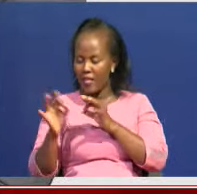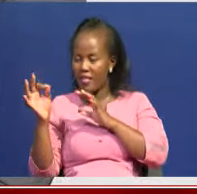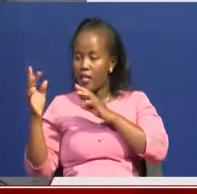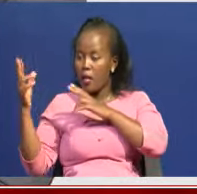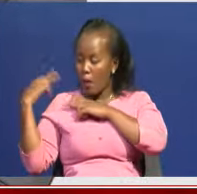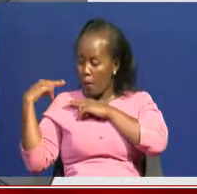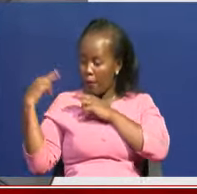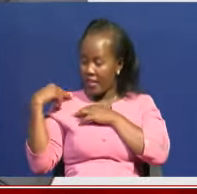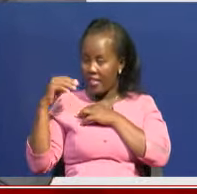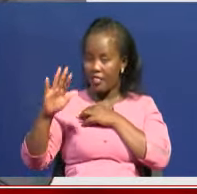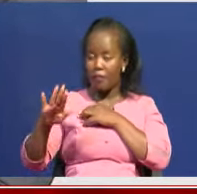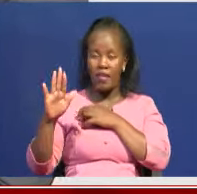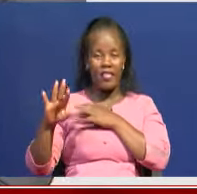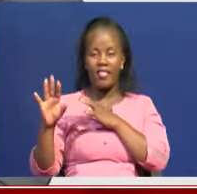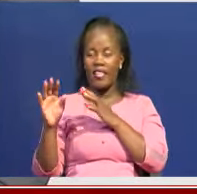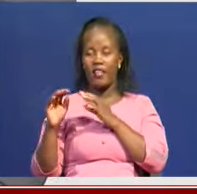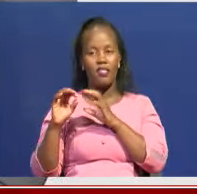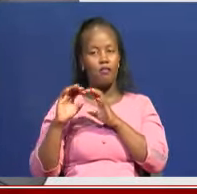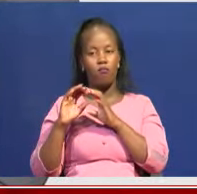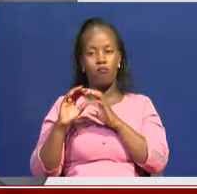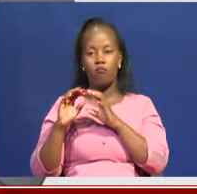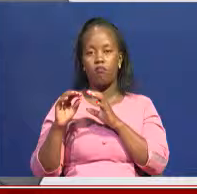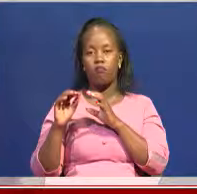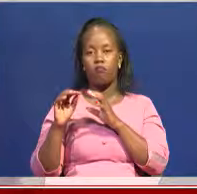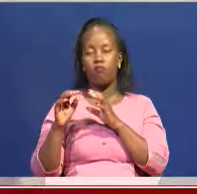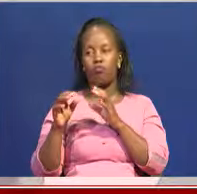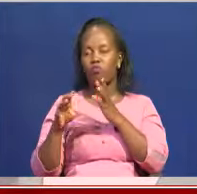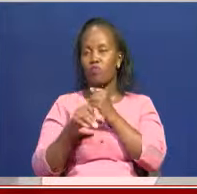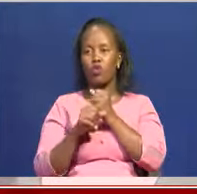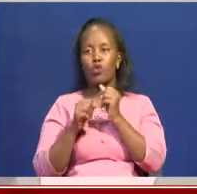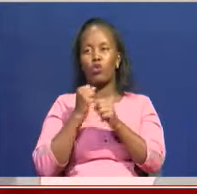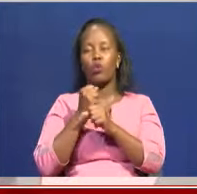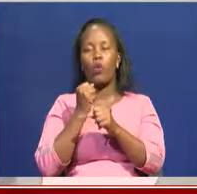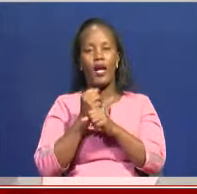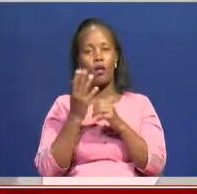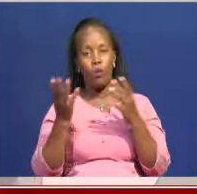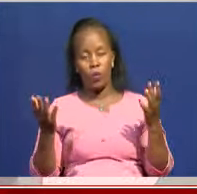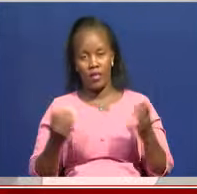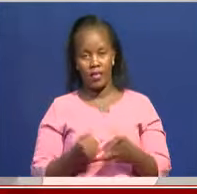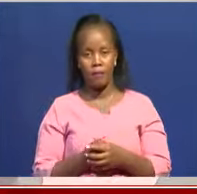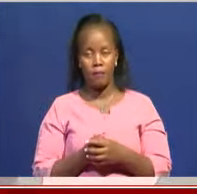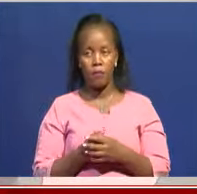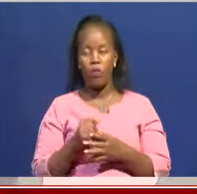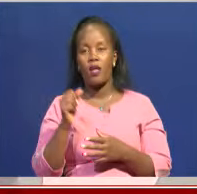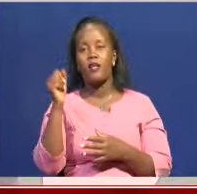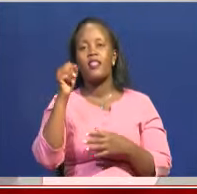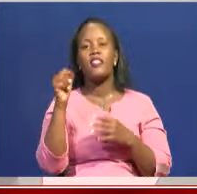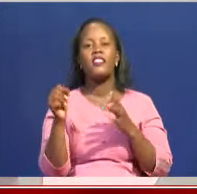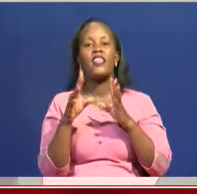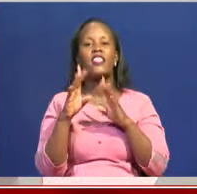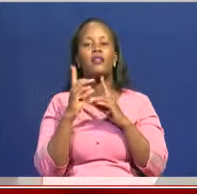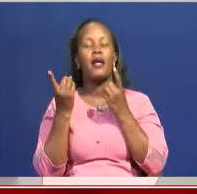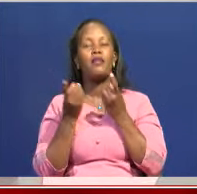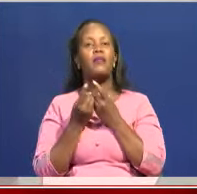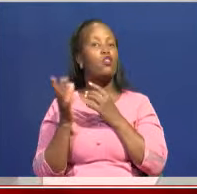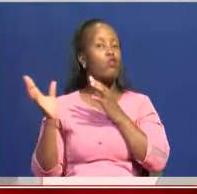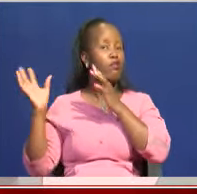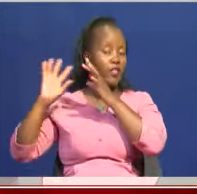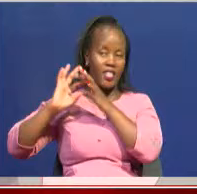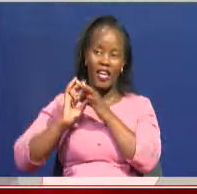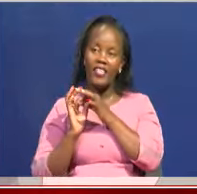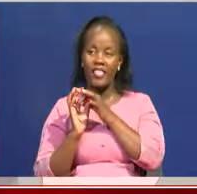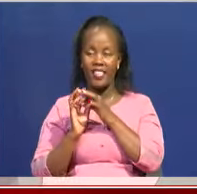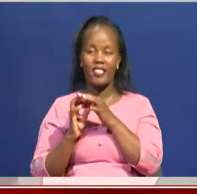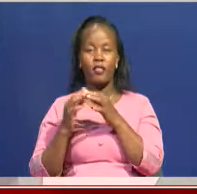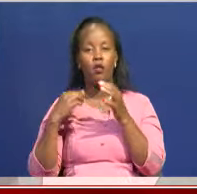State Department, what you do on a daily basis. So what we do in the State Department of Culture, Arts and Heritage, we